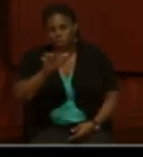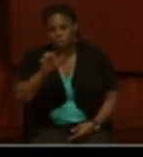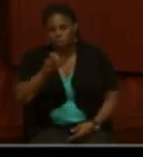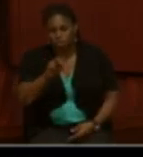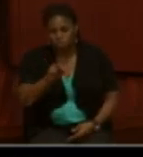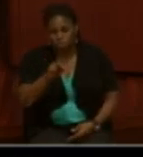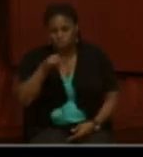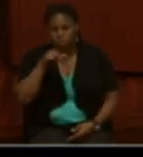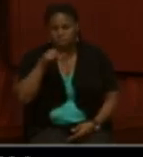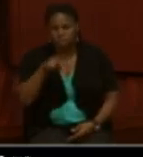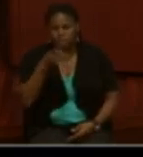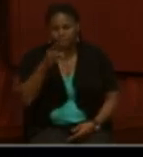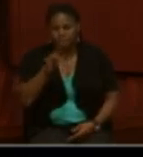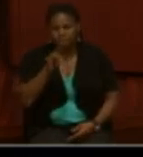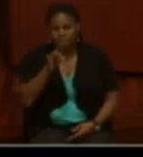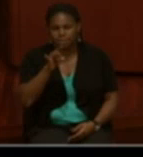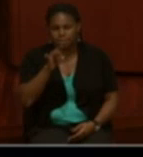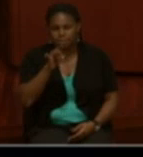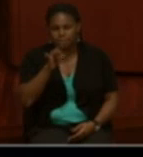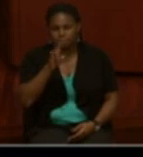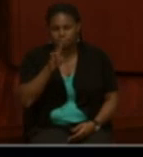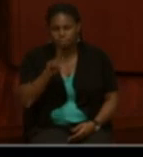was a slave when the Civil War began.